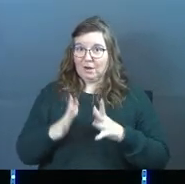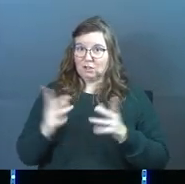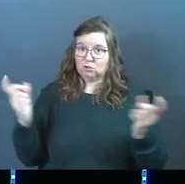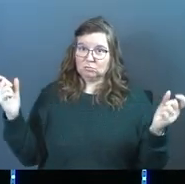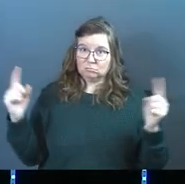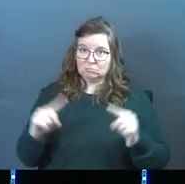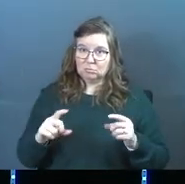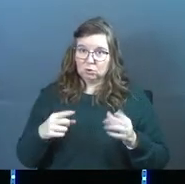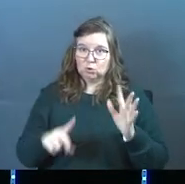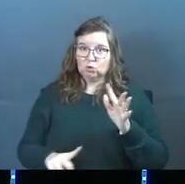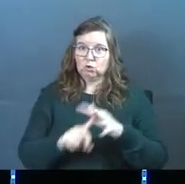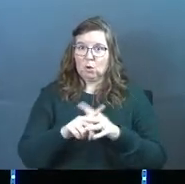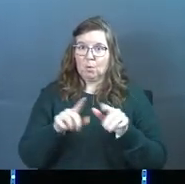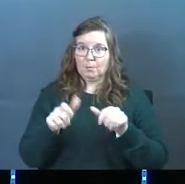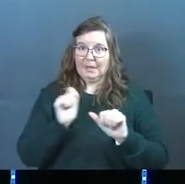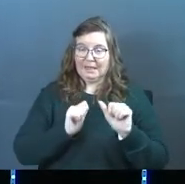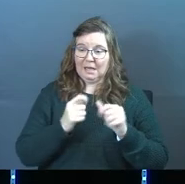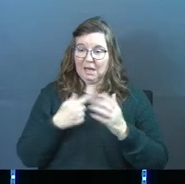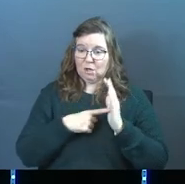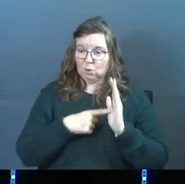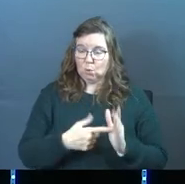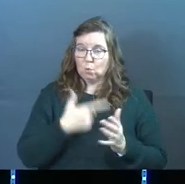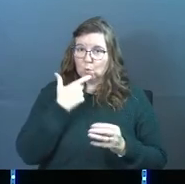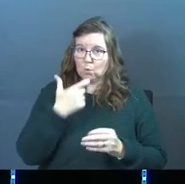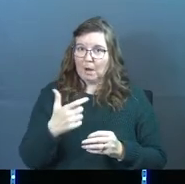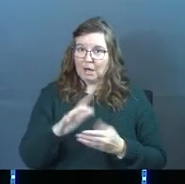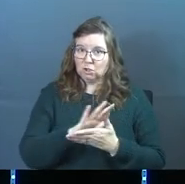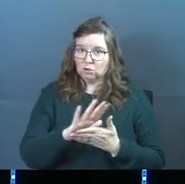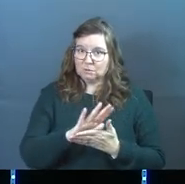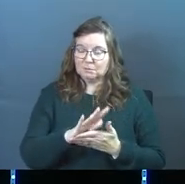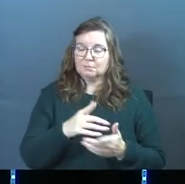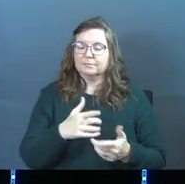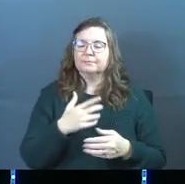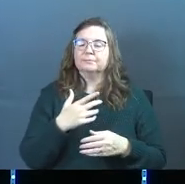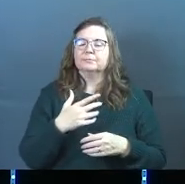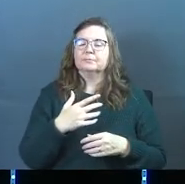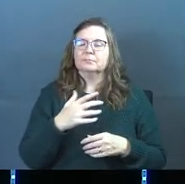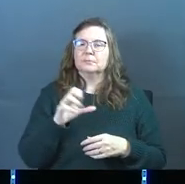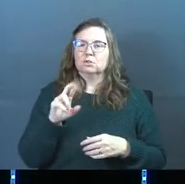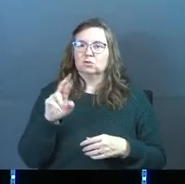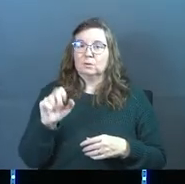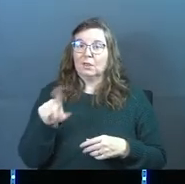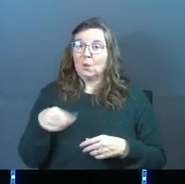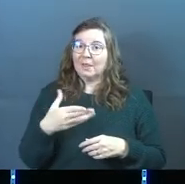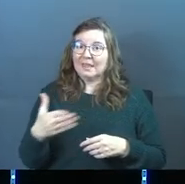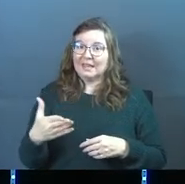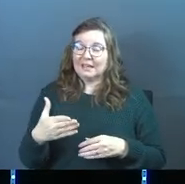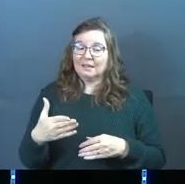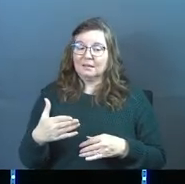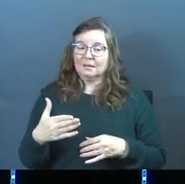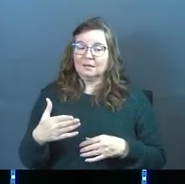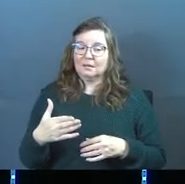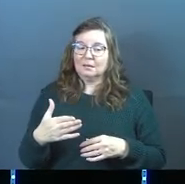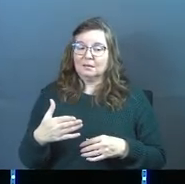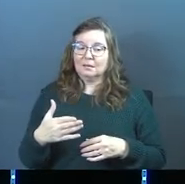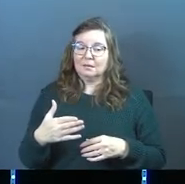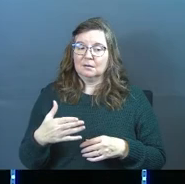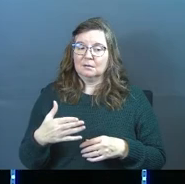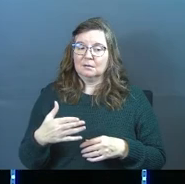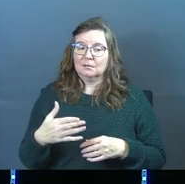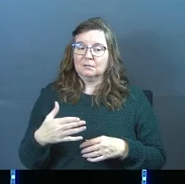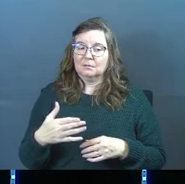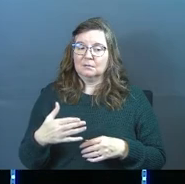to show up at this theater and watch a screening of Star Wars. And the only thing is they